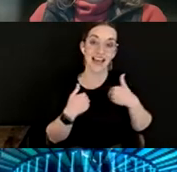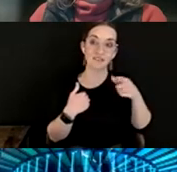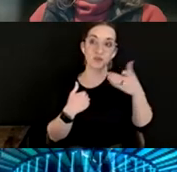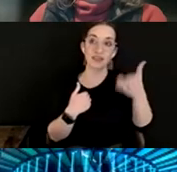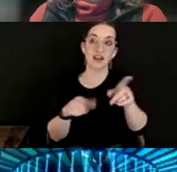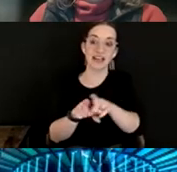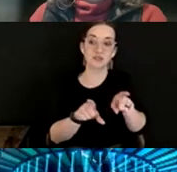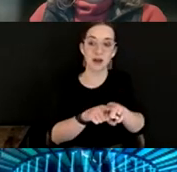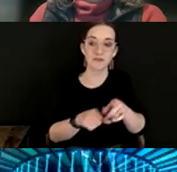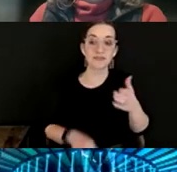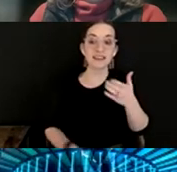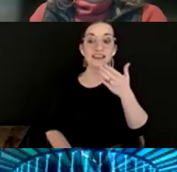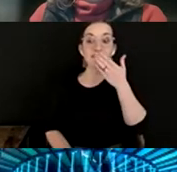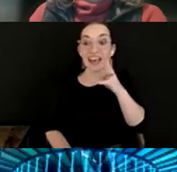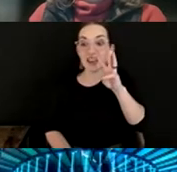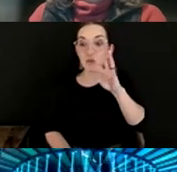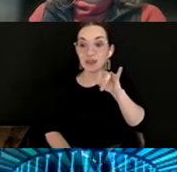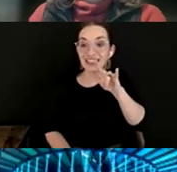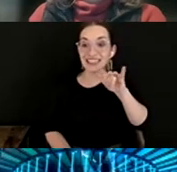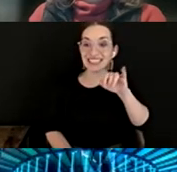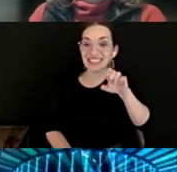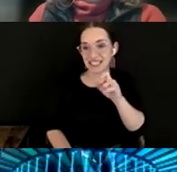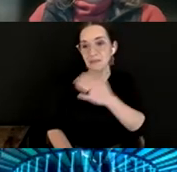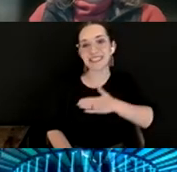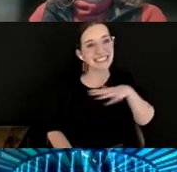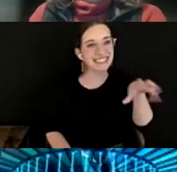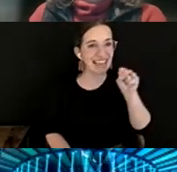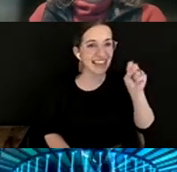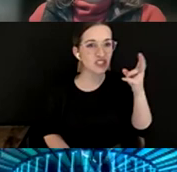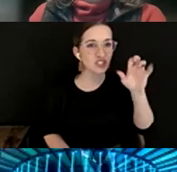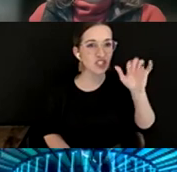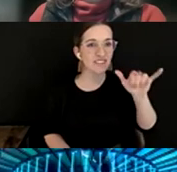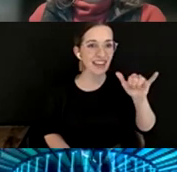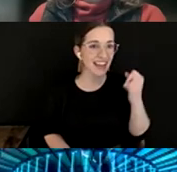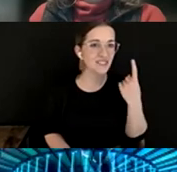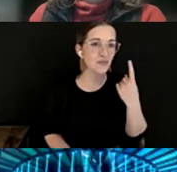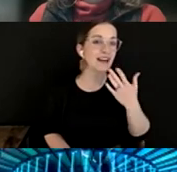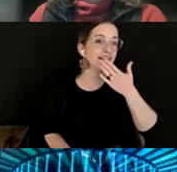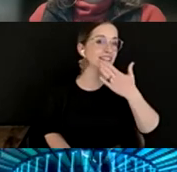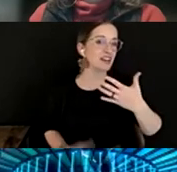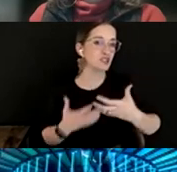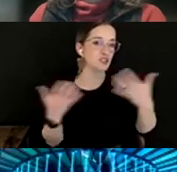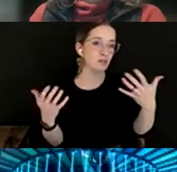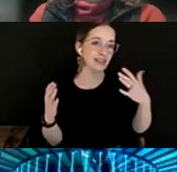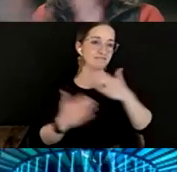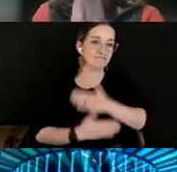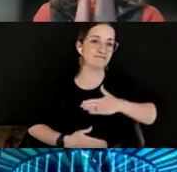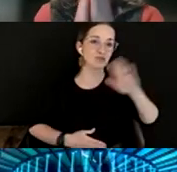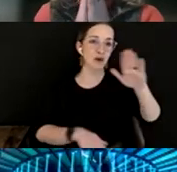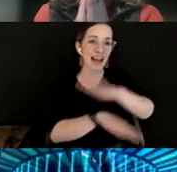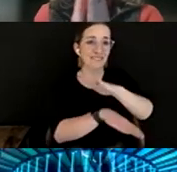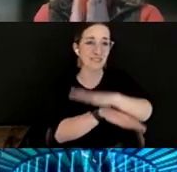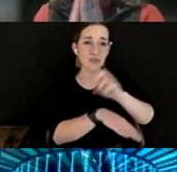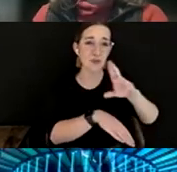you and have. Thank you, Willie. Please take the survey, everybody. And thank you so much. And we hope you have a great afternoon or late morning,